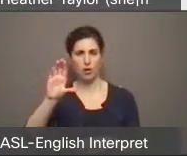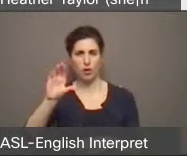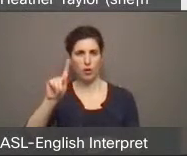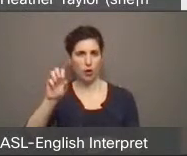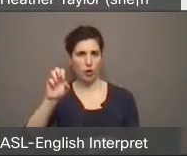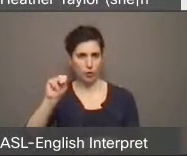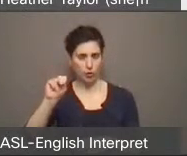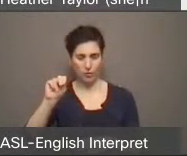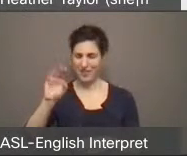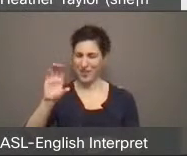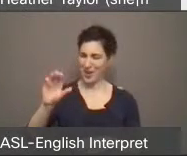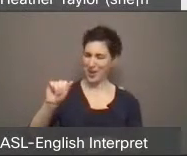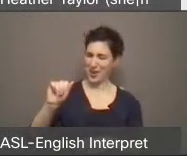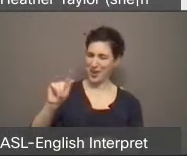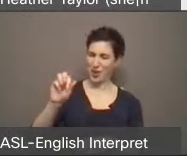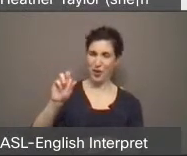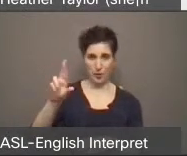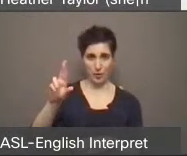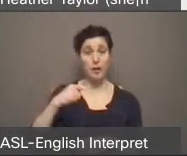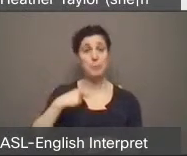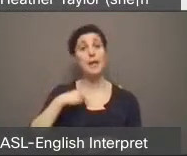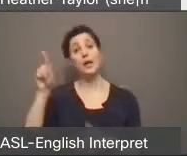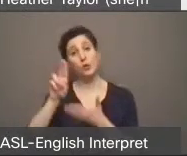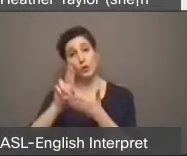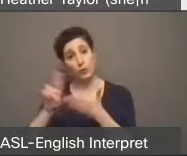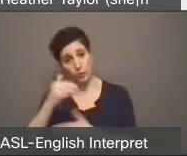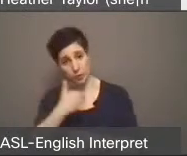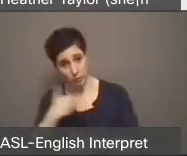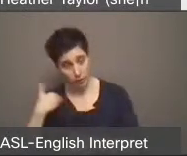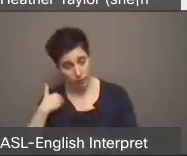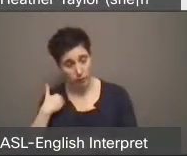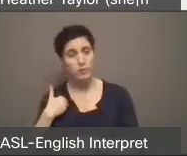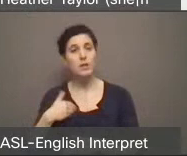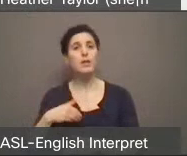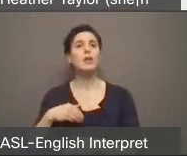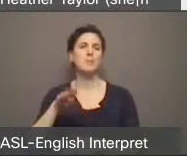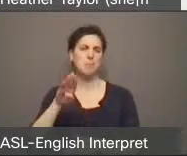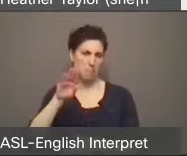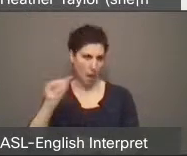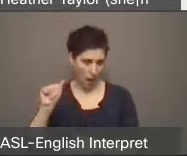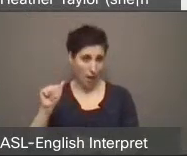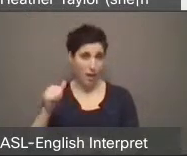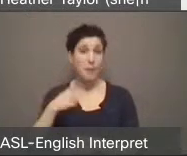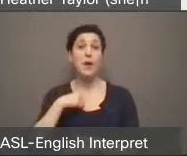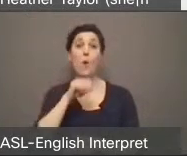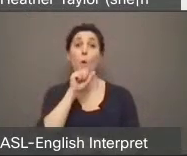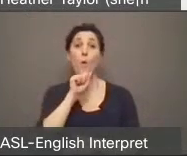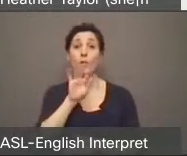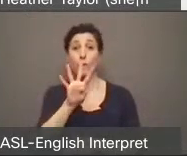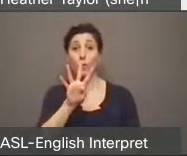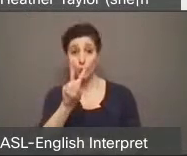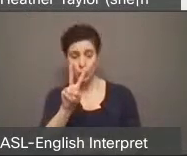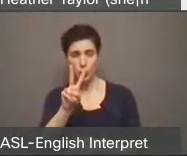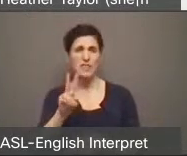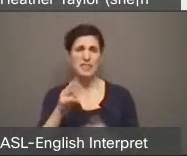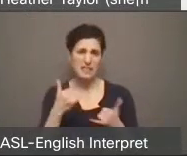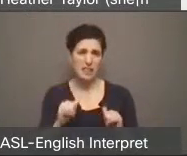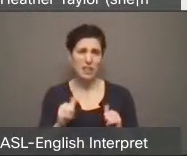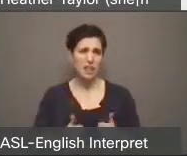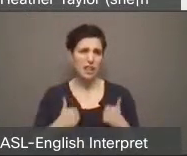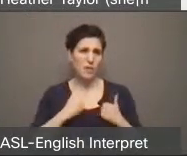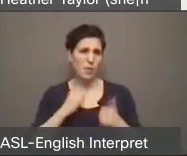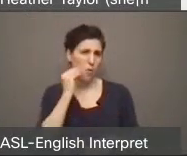Despite all this, I still live at home with my mom. I'm 42 years old. 10 years ago, I switched careers and started working in social